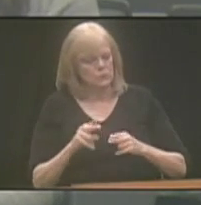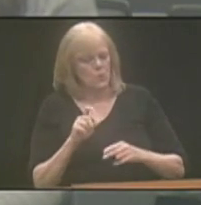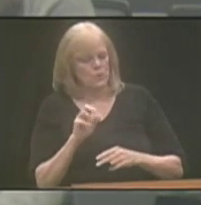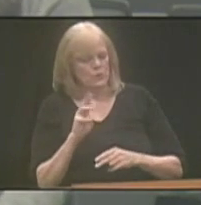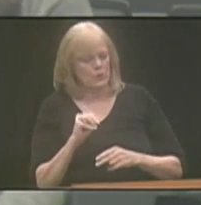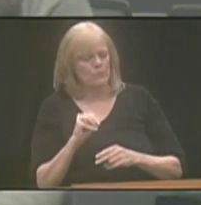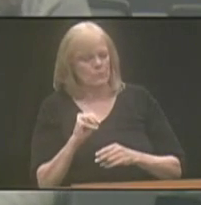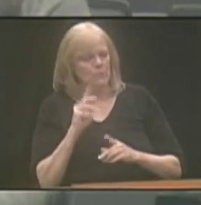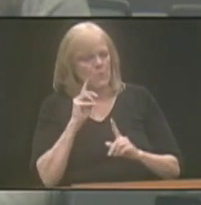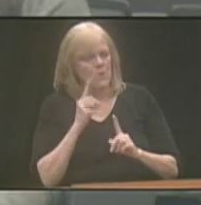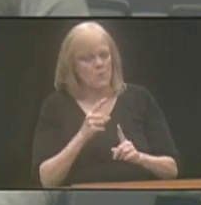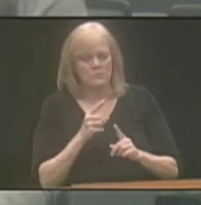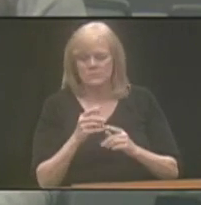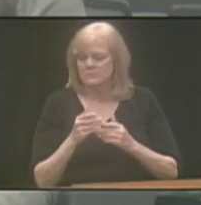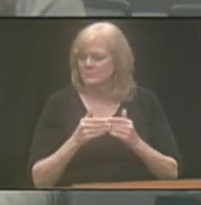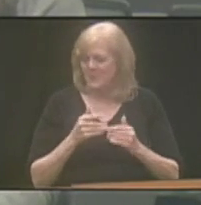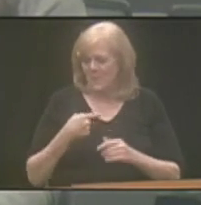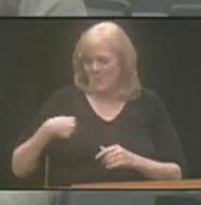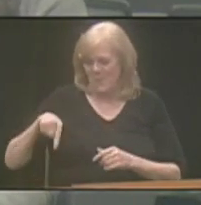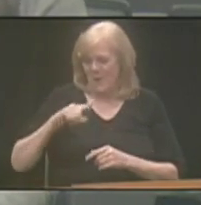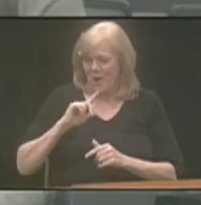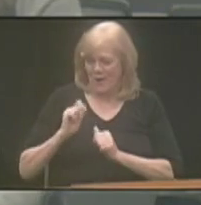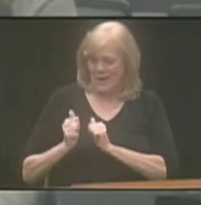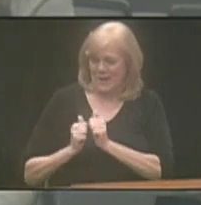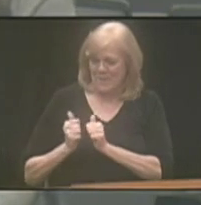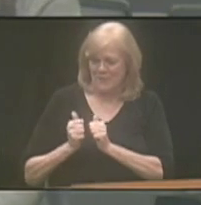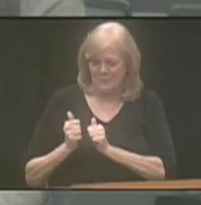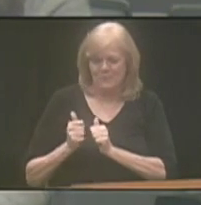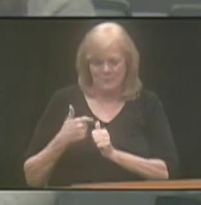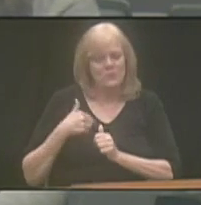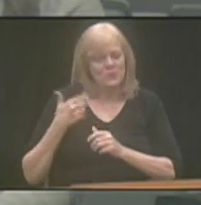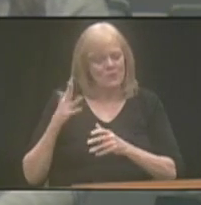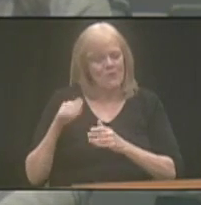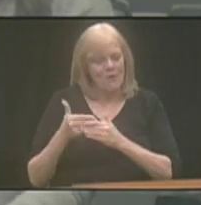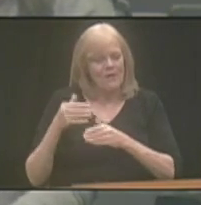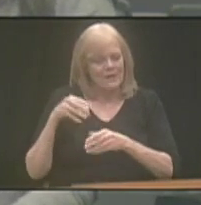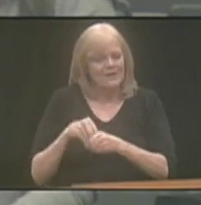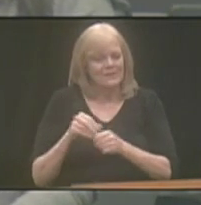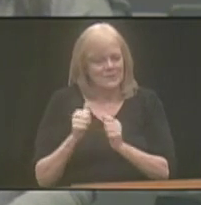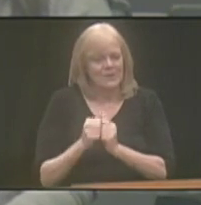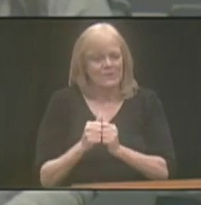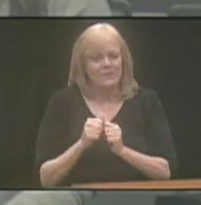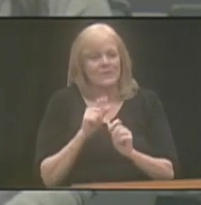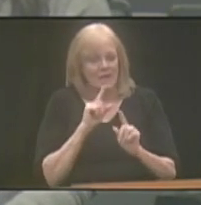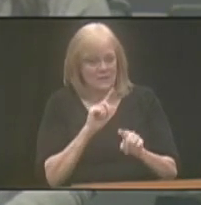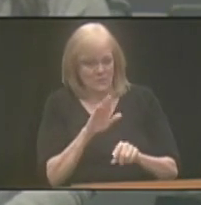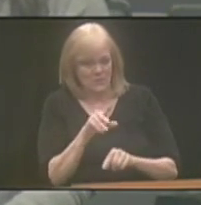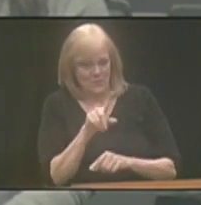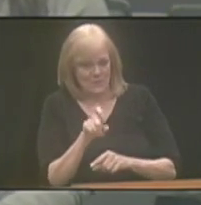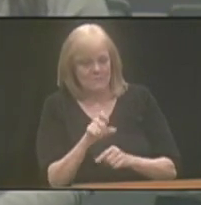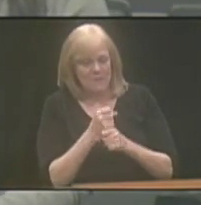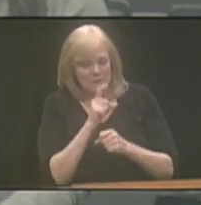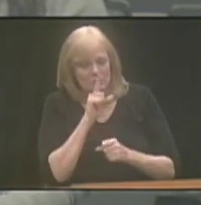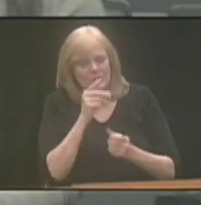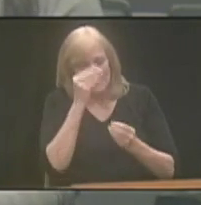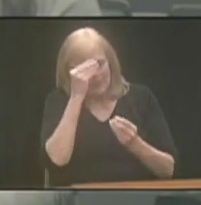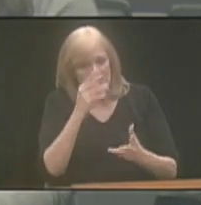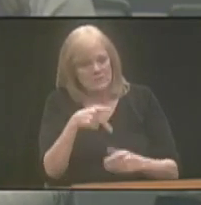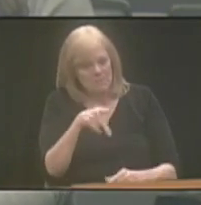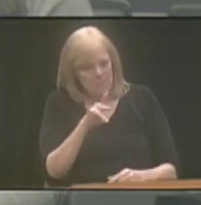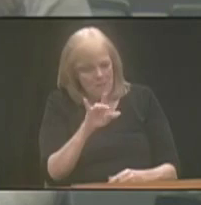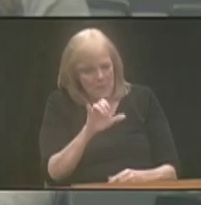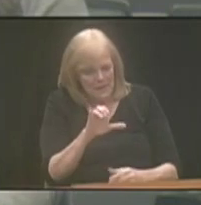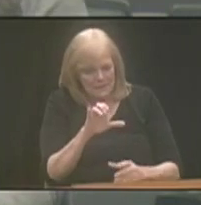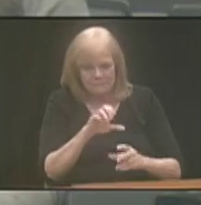though they're competitors, we're all in this together. So answering those questions and making sure that the information is public